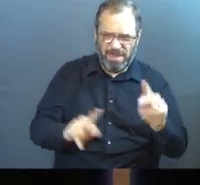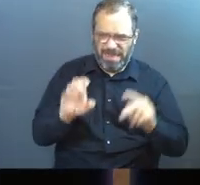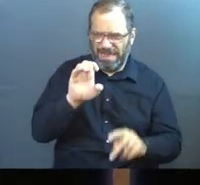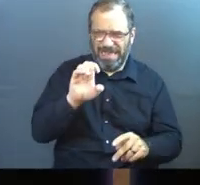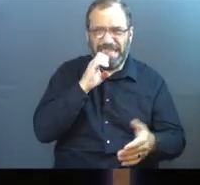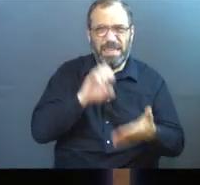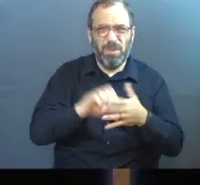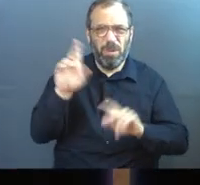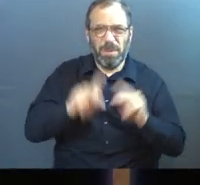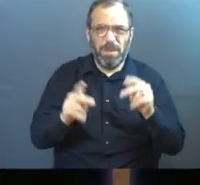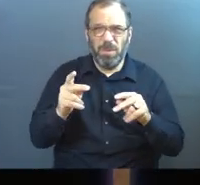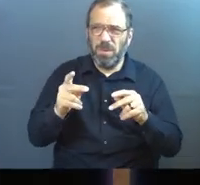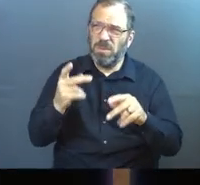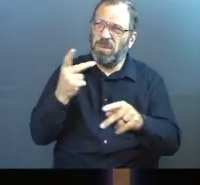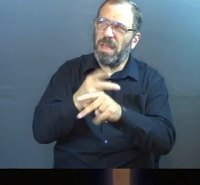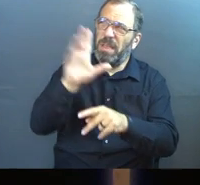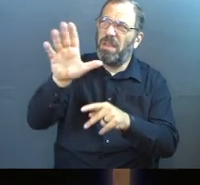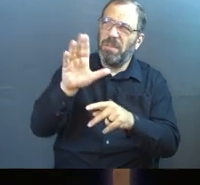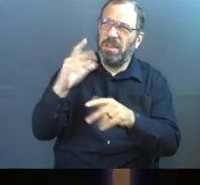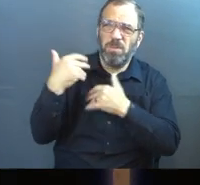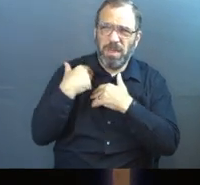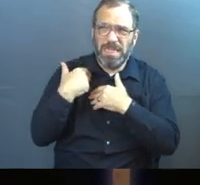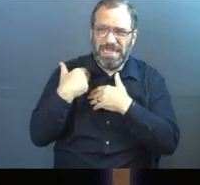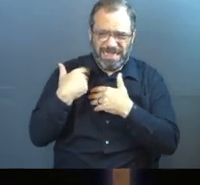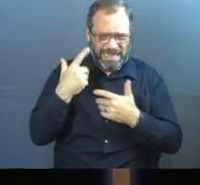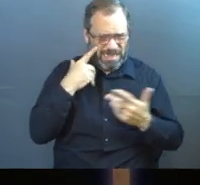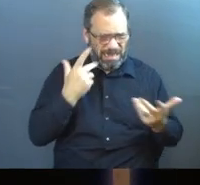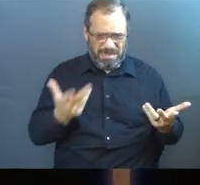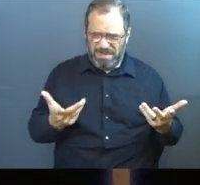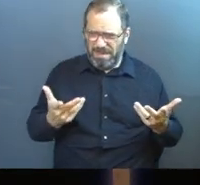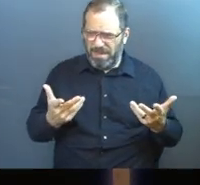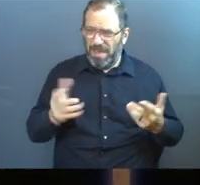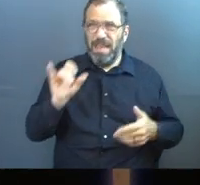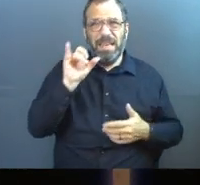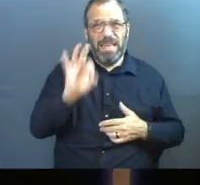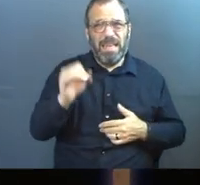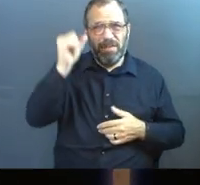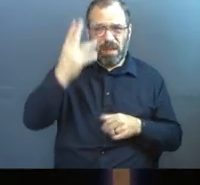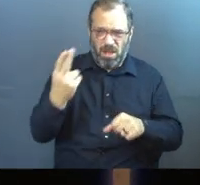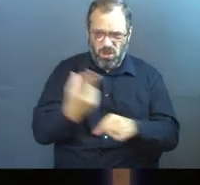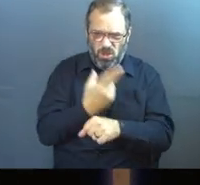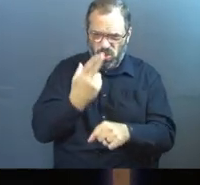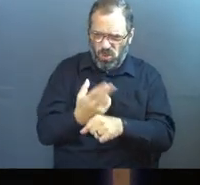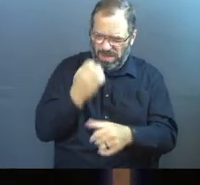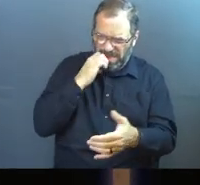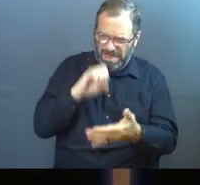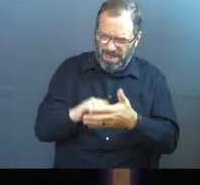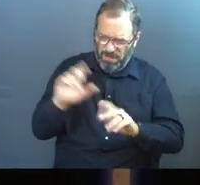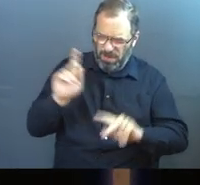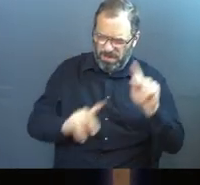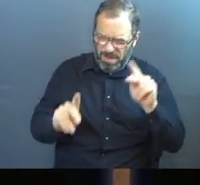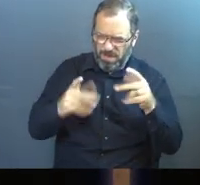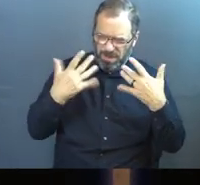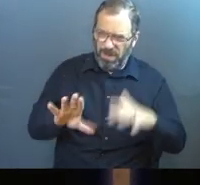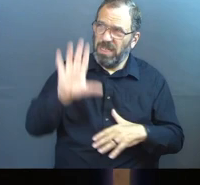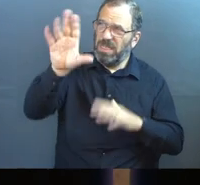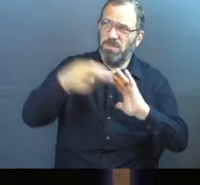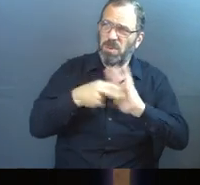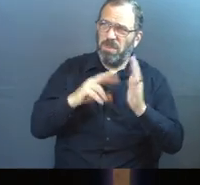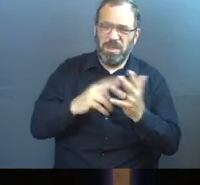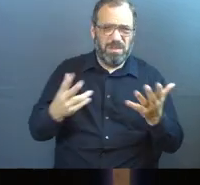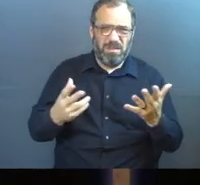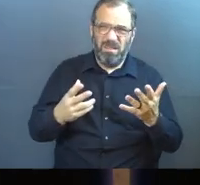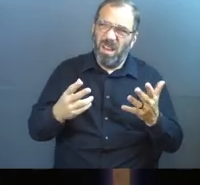accomplish his good purpose? And he's wrestling with the idea that if God uses an evil group of people to accomplish his purpose,